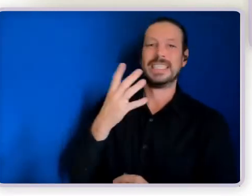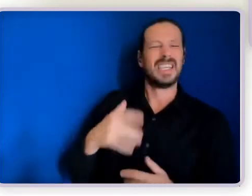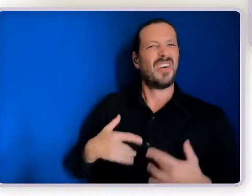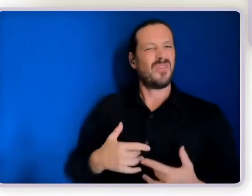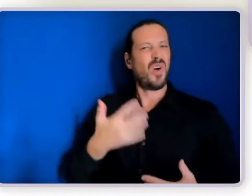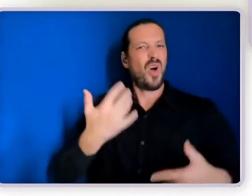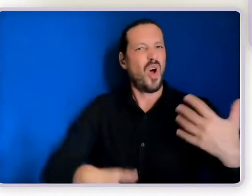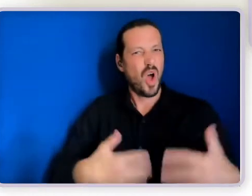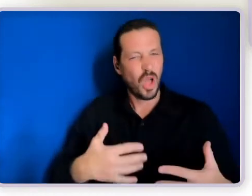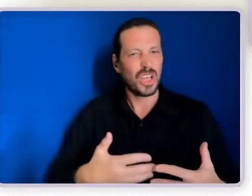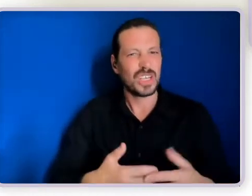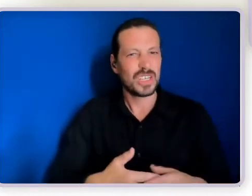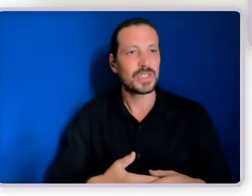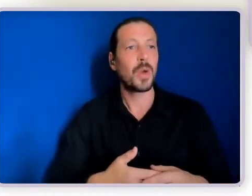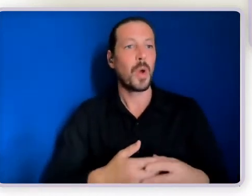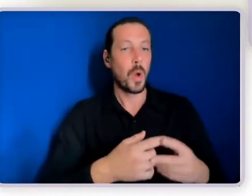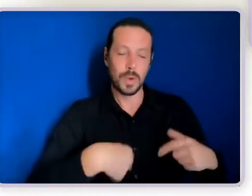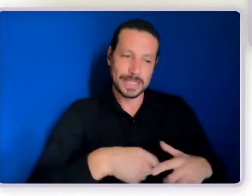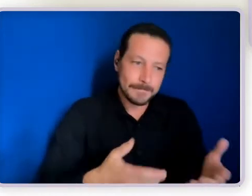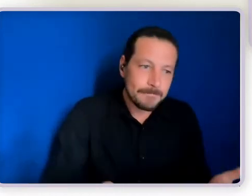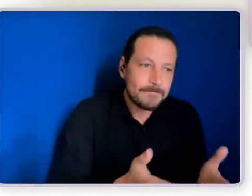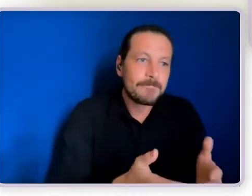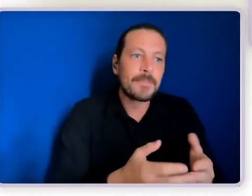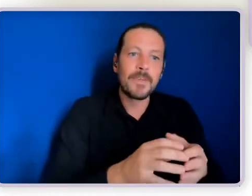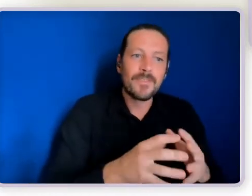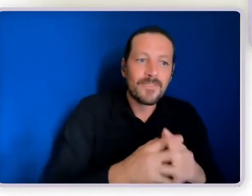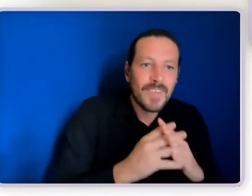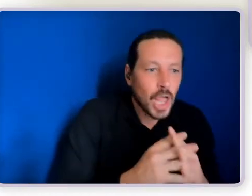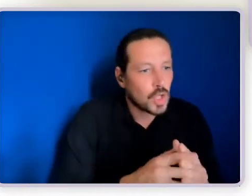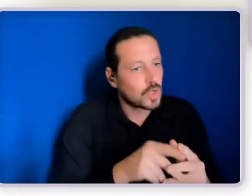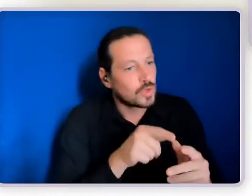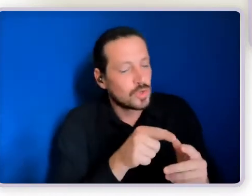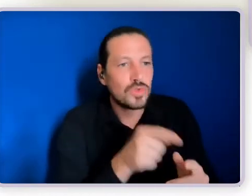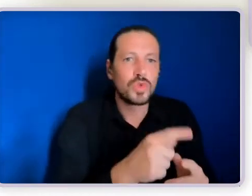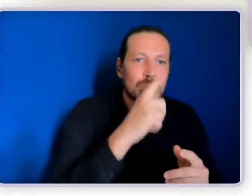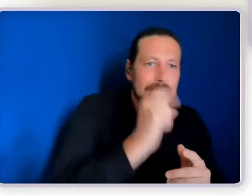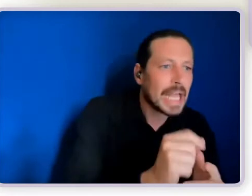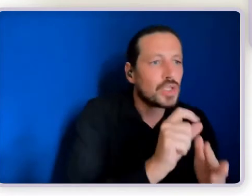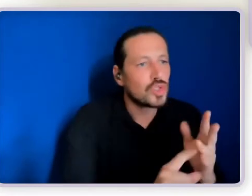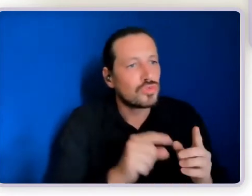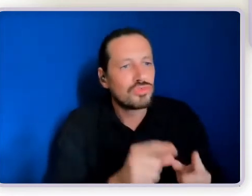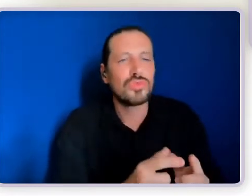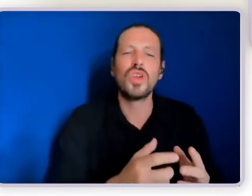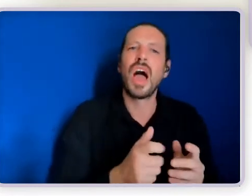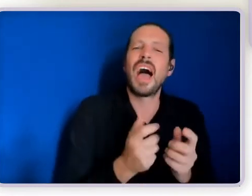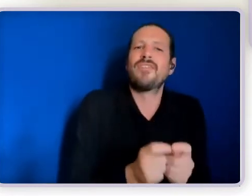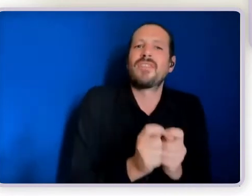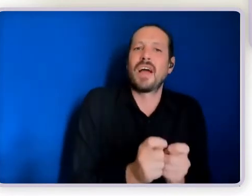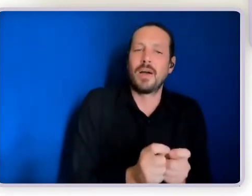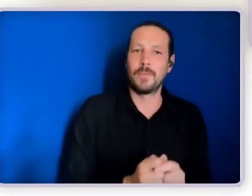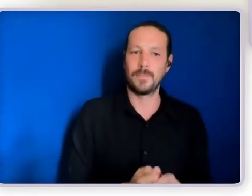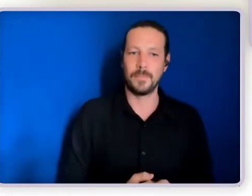people to focus on and build truly valued roles for themselves in their life and also harness the